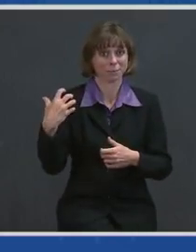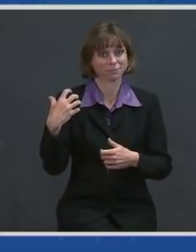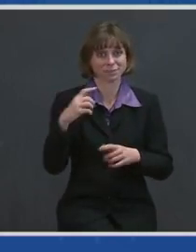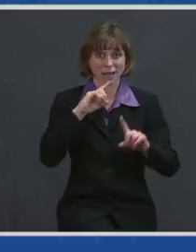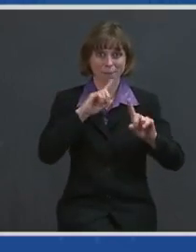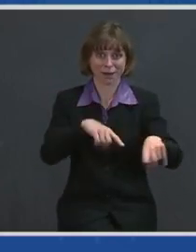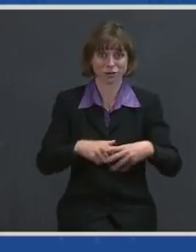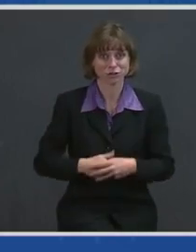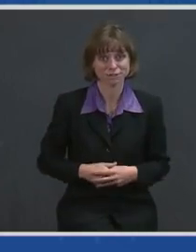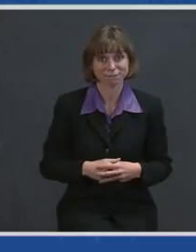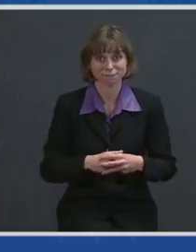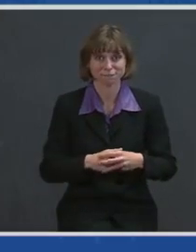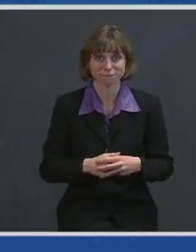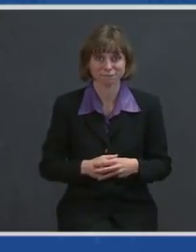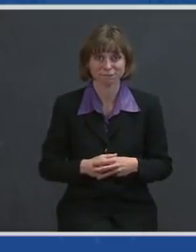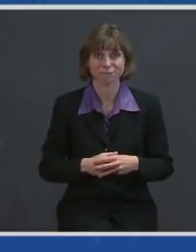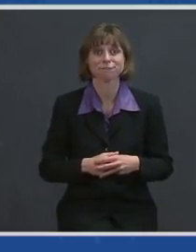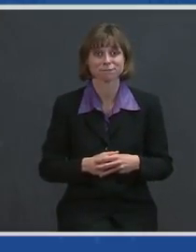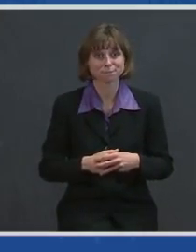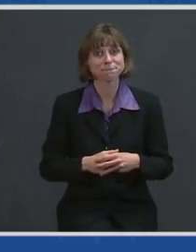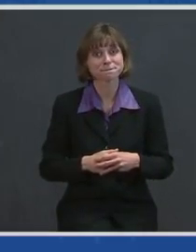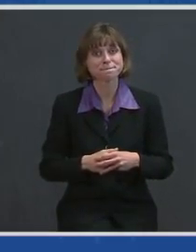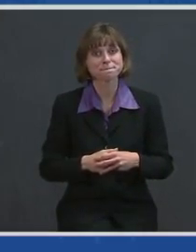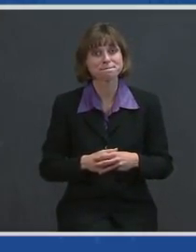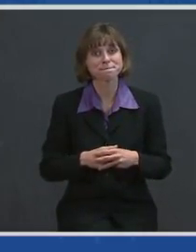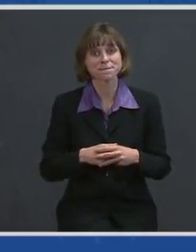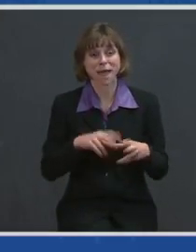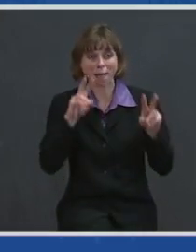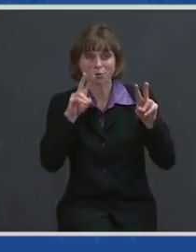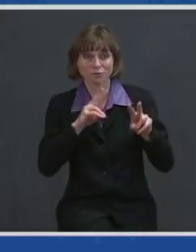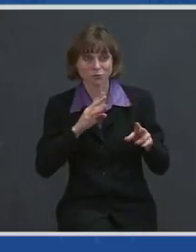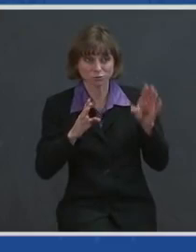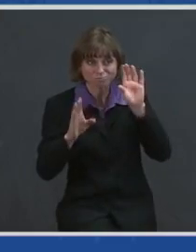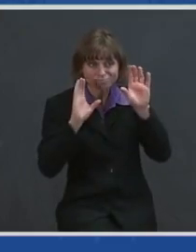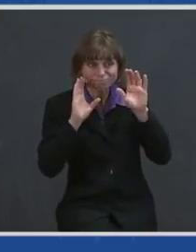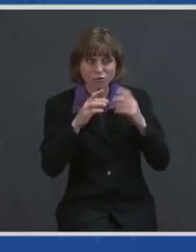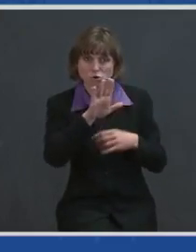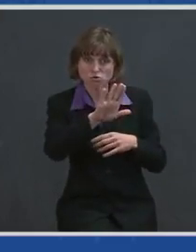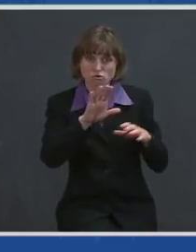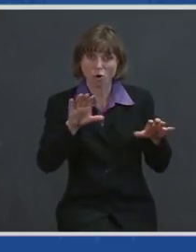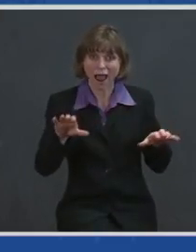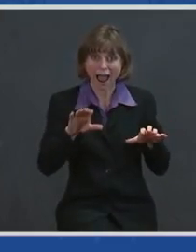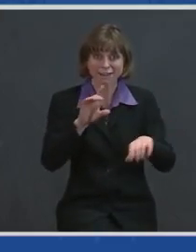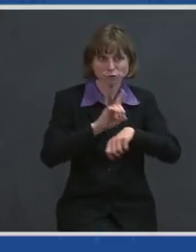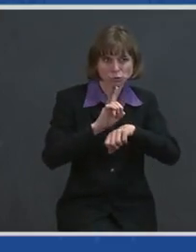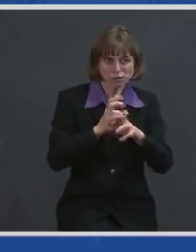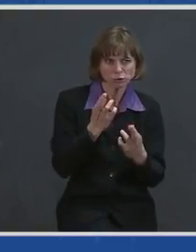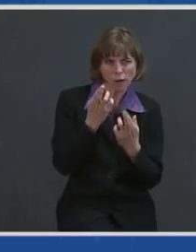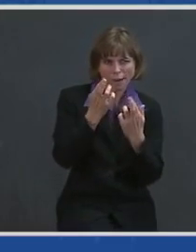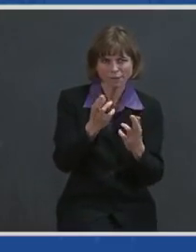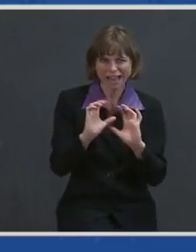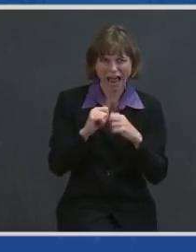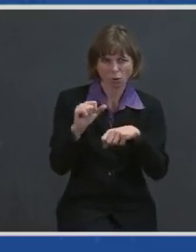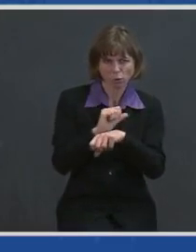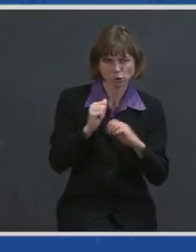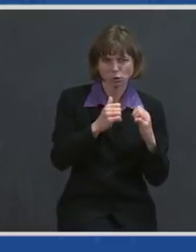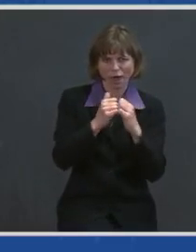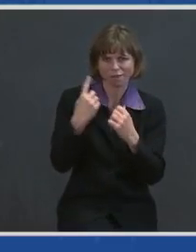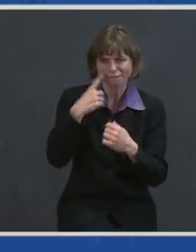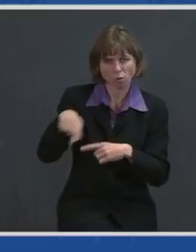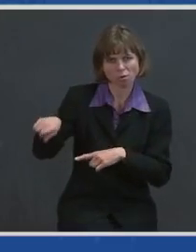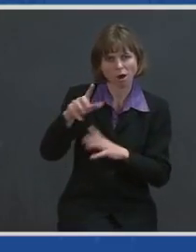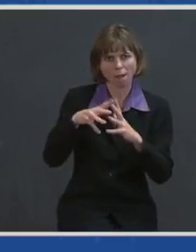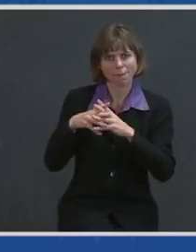look forward to hearing your active duty and recommendations of how we can work together to keep the American people safe